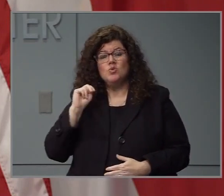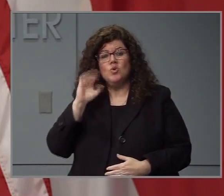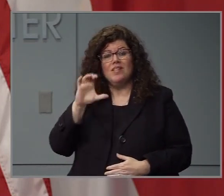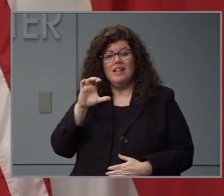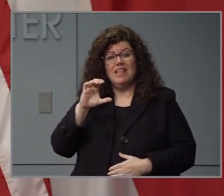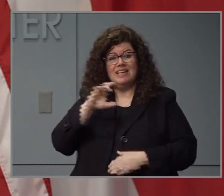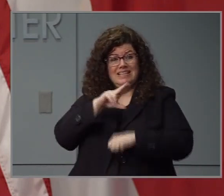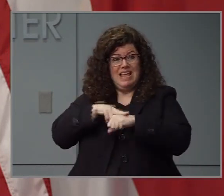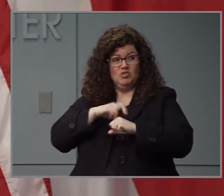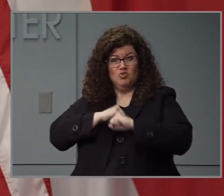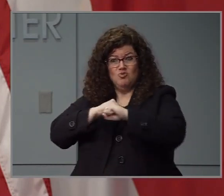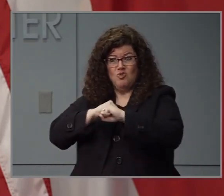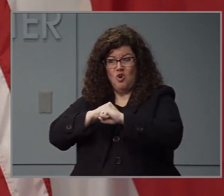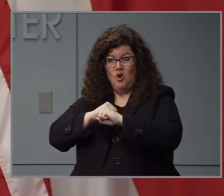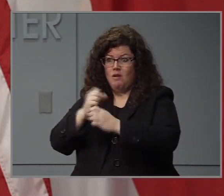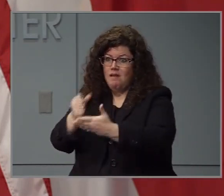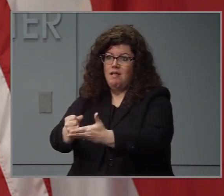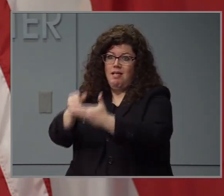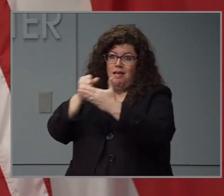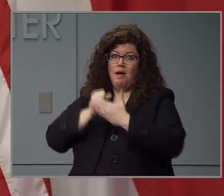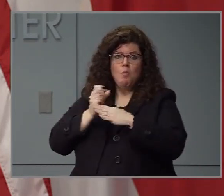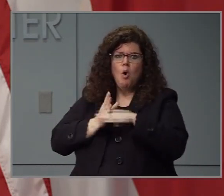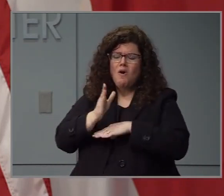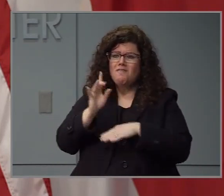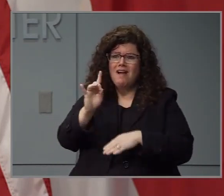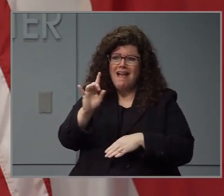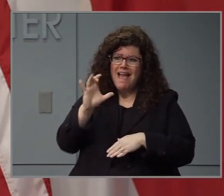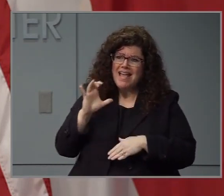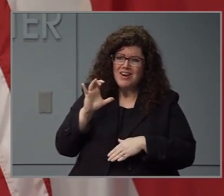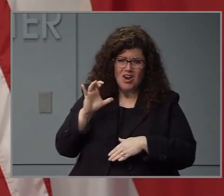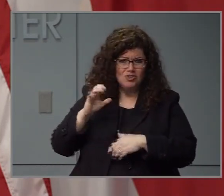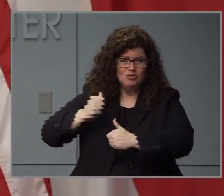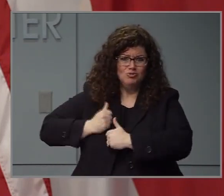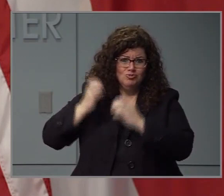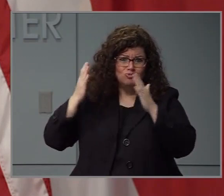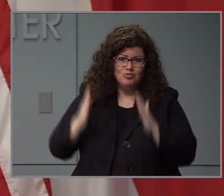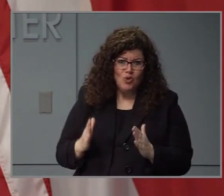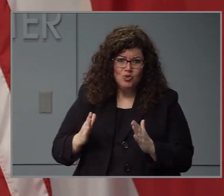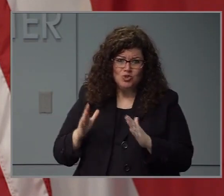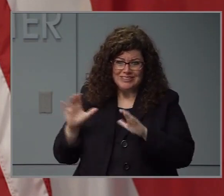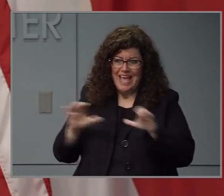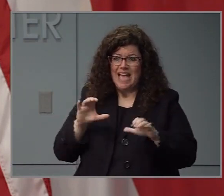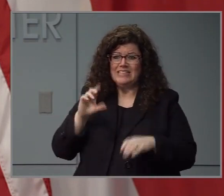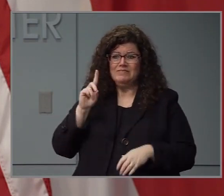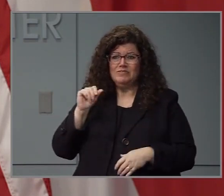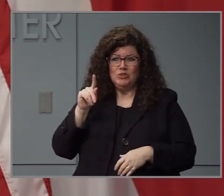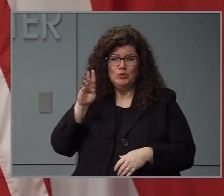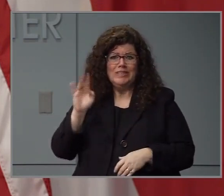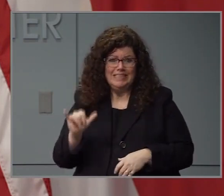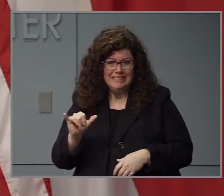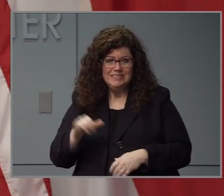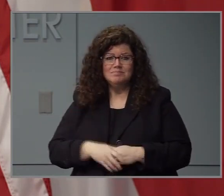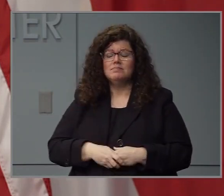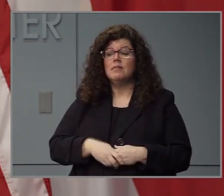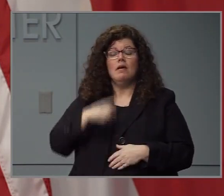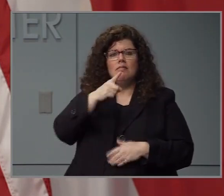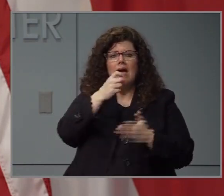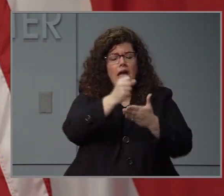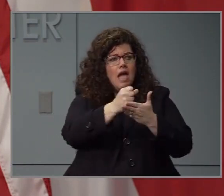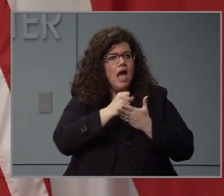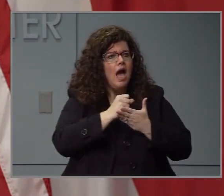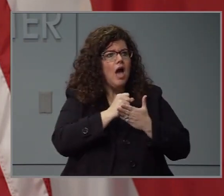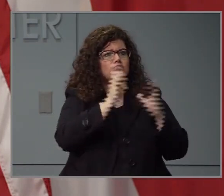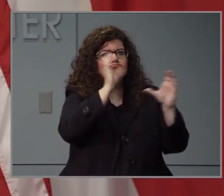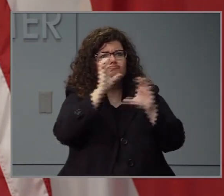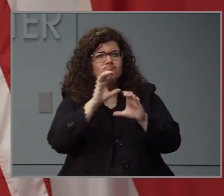has grown to more than 800 soldiers and airmen on active duty. They're performing missions including logistics support